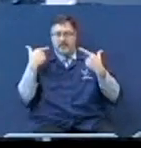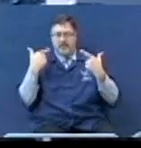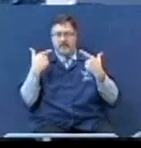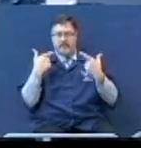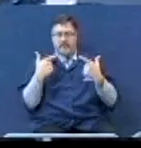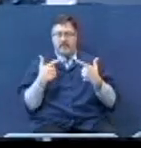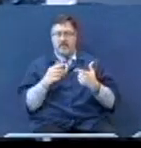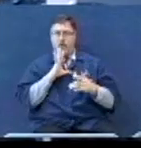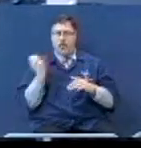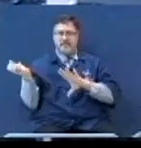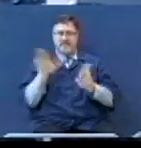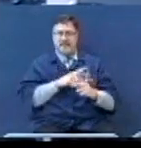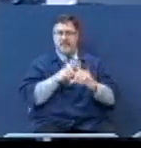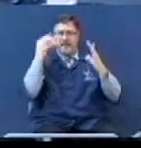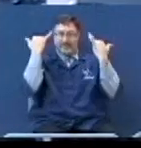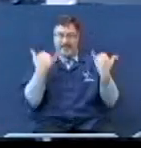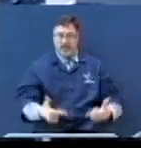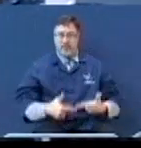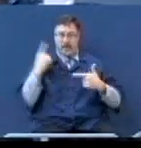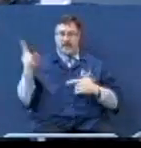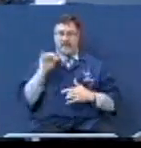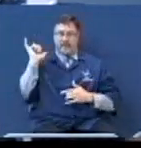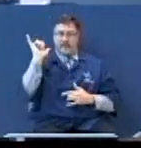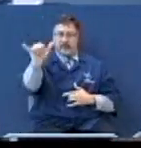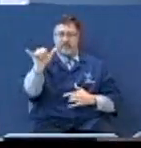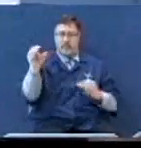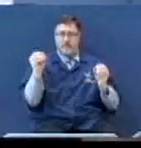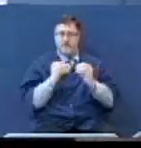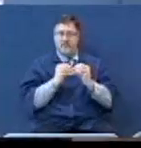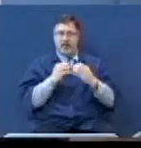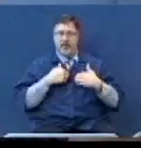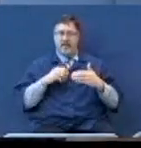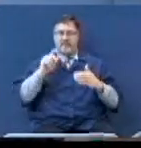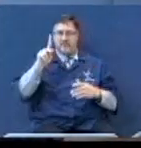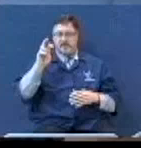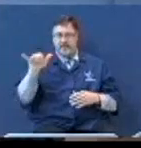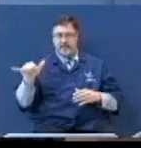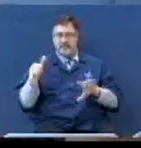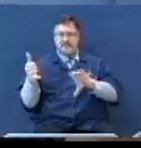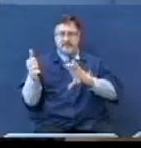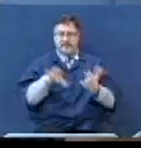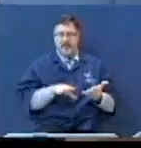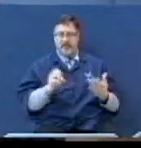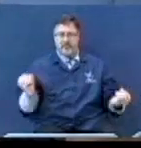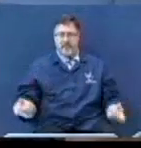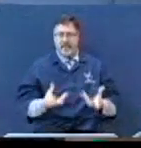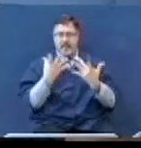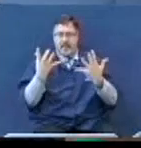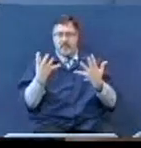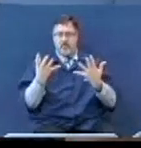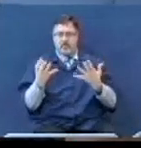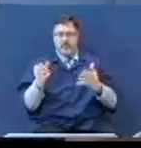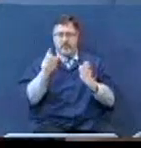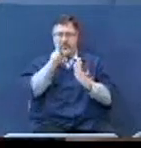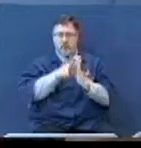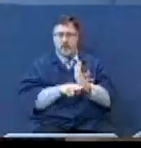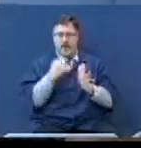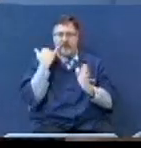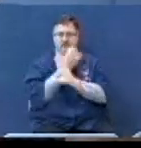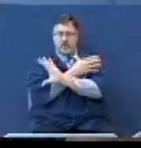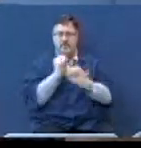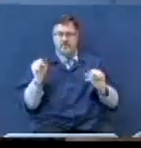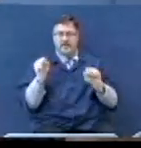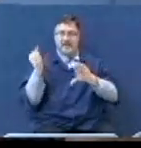was dead and behold I'm alive forevermore and I have the keys of death hell and the grave ladies and gentlemen if you're saved